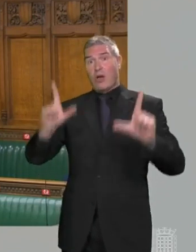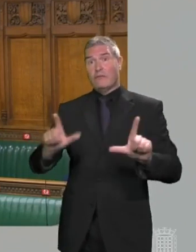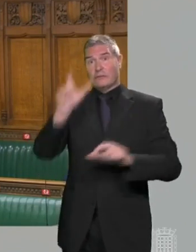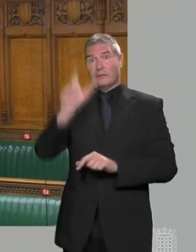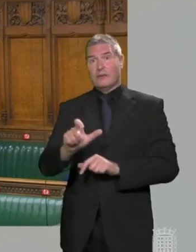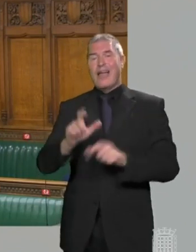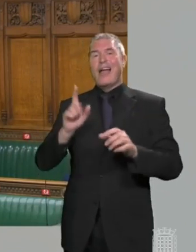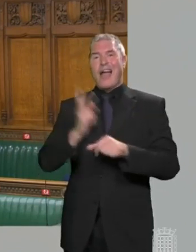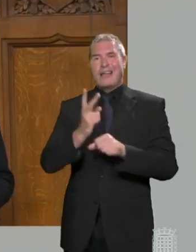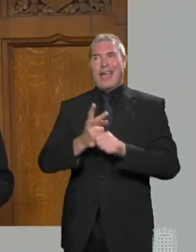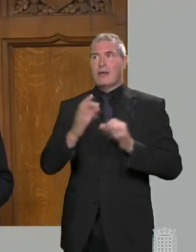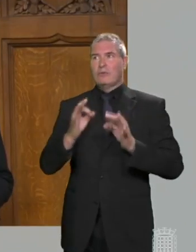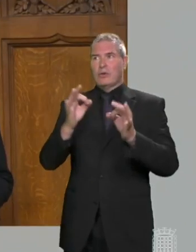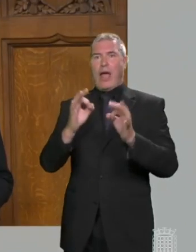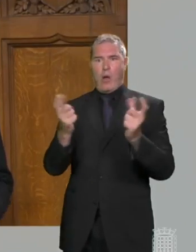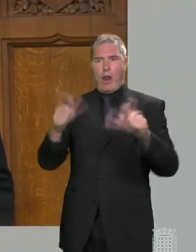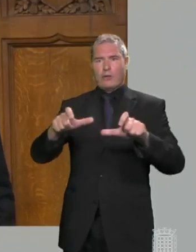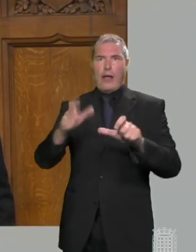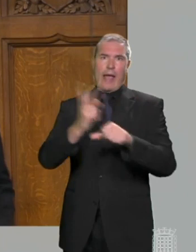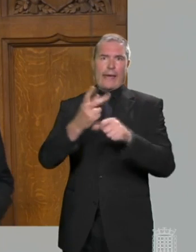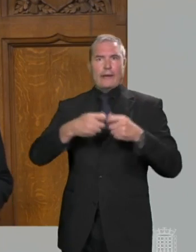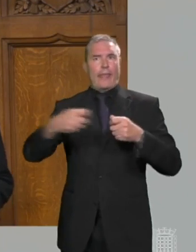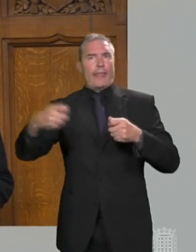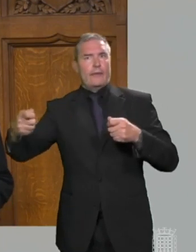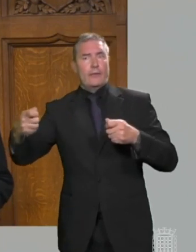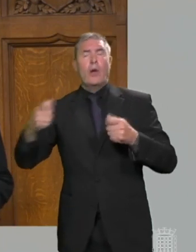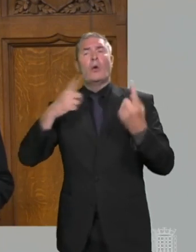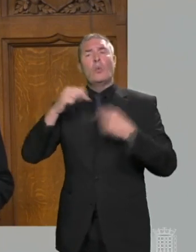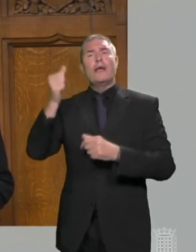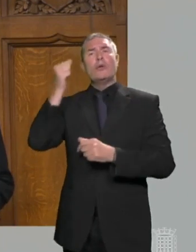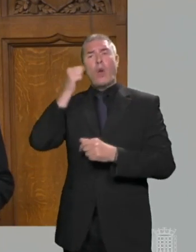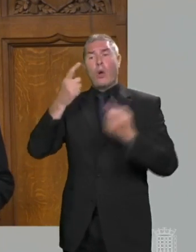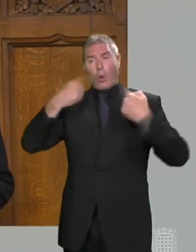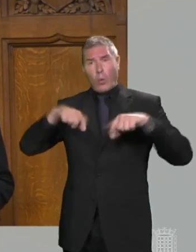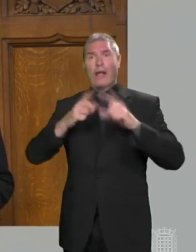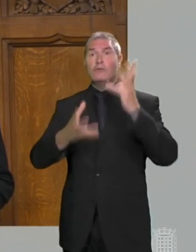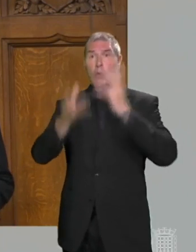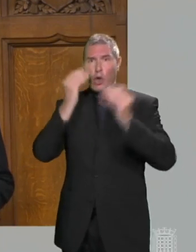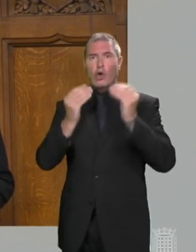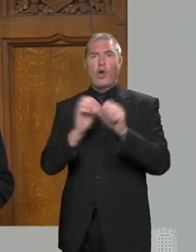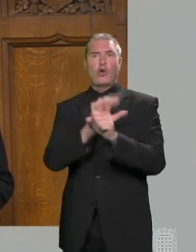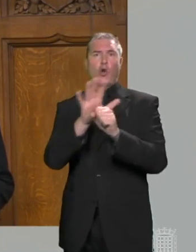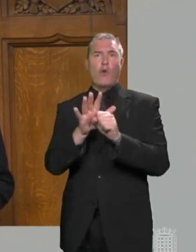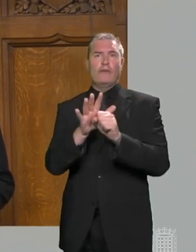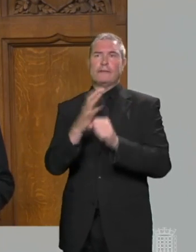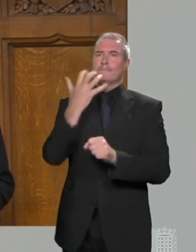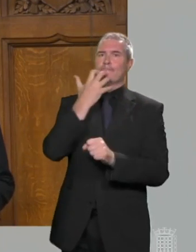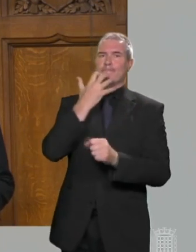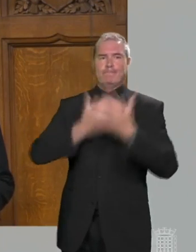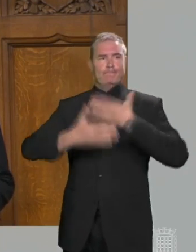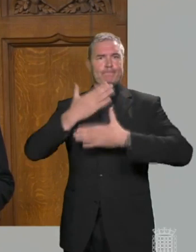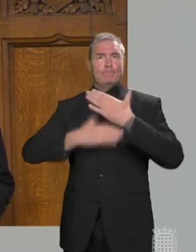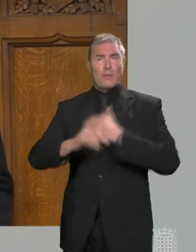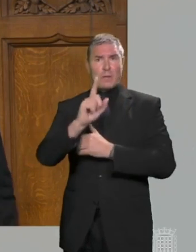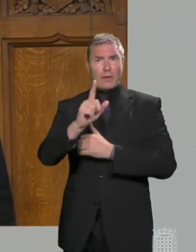postpones the return of our freedoms? Mr Speaker, we are rightly told that we need to learn to live with Covid. So what can the Prime Minister